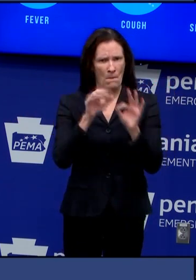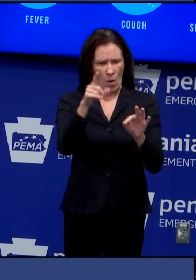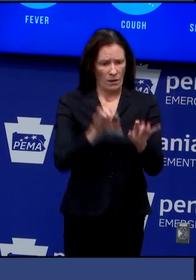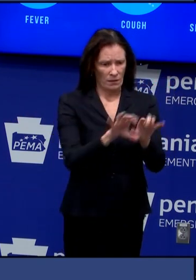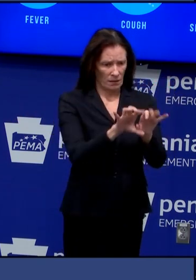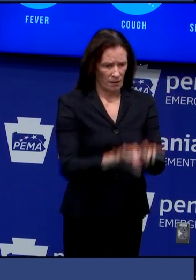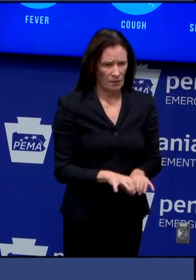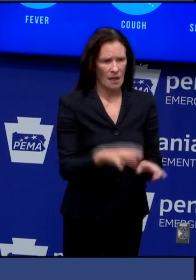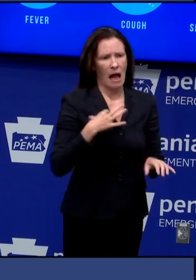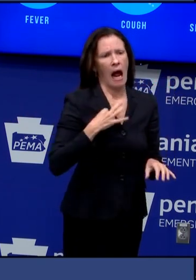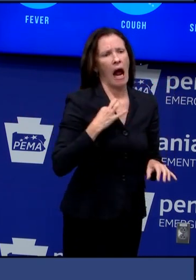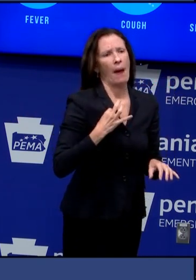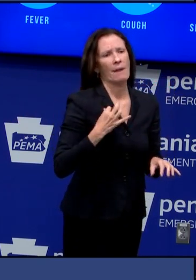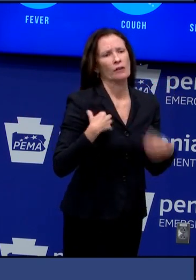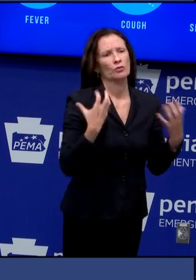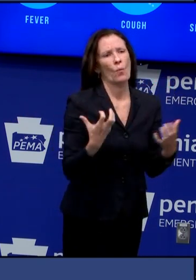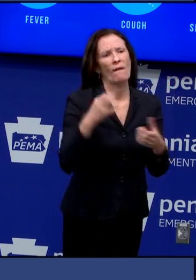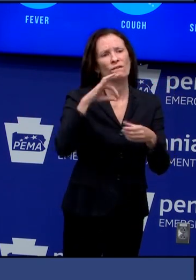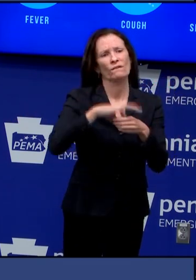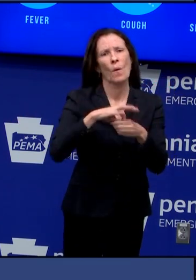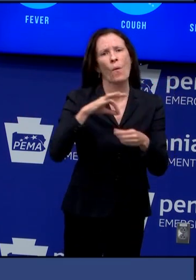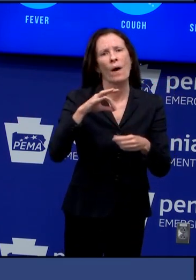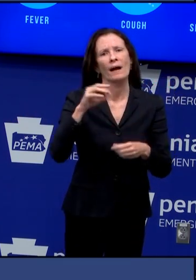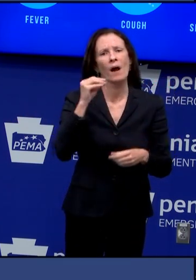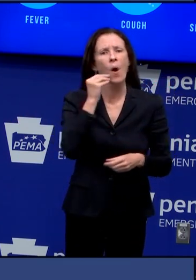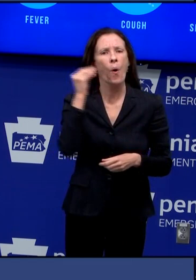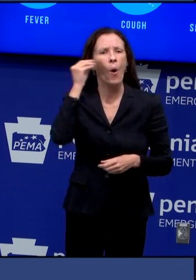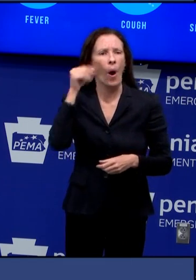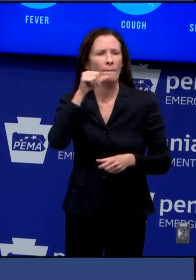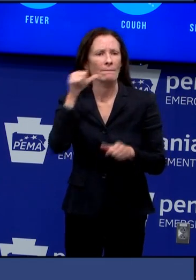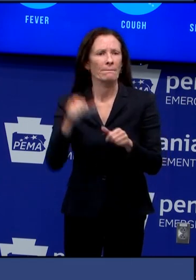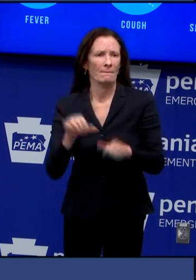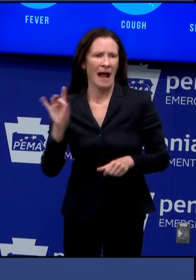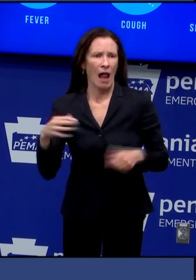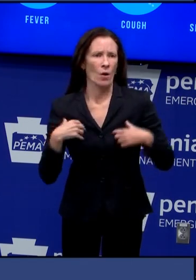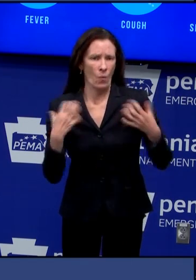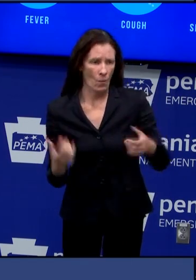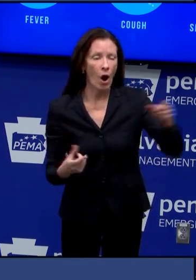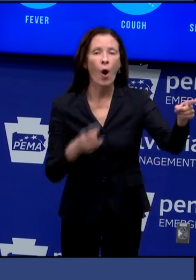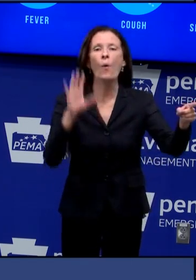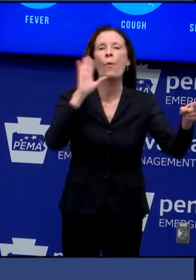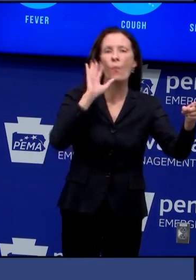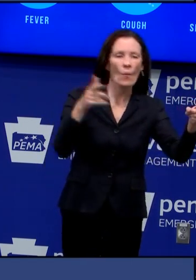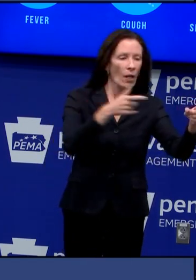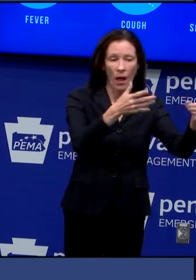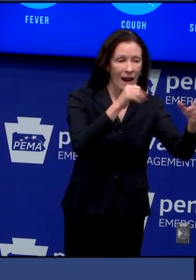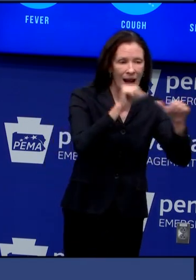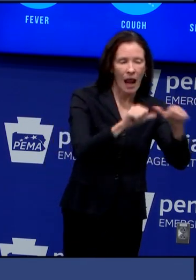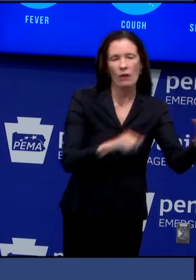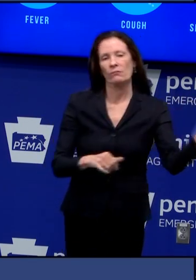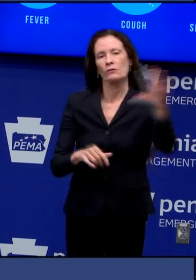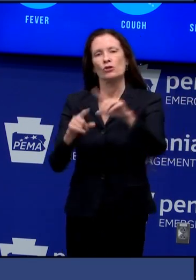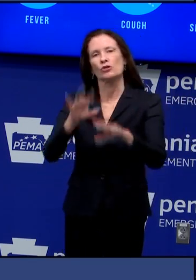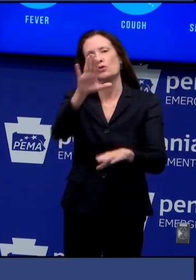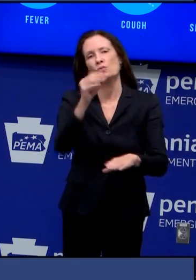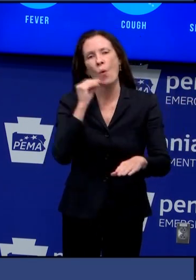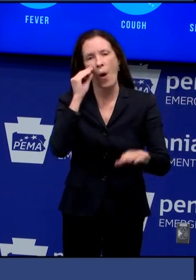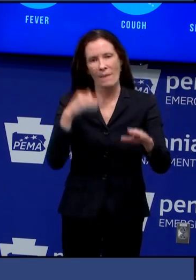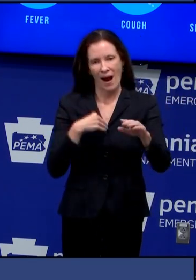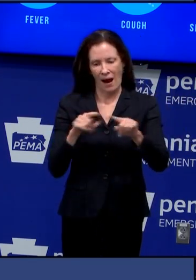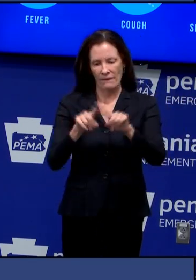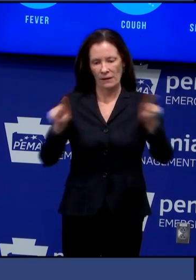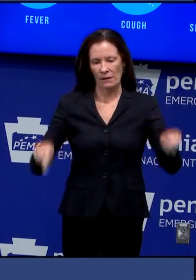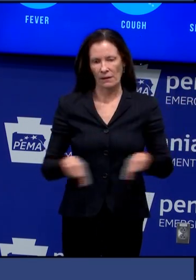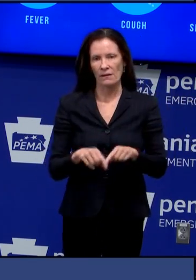sent to you and when your ballot has been received again votespa.com however if any voter would like to have a ballot mailed to